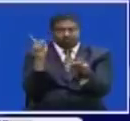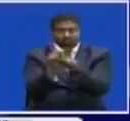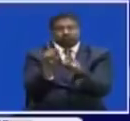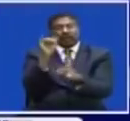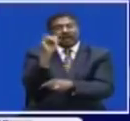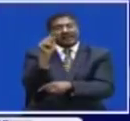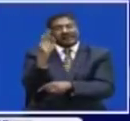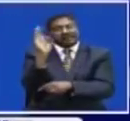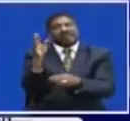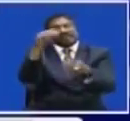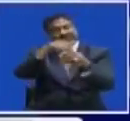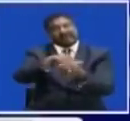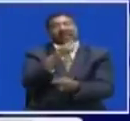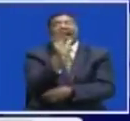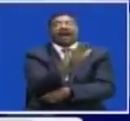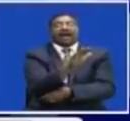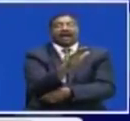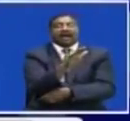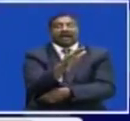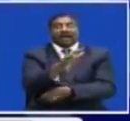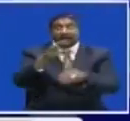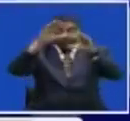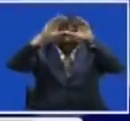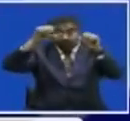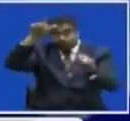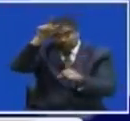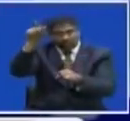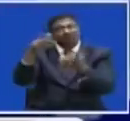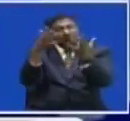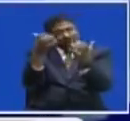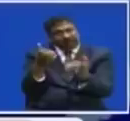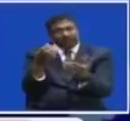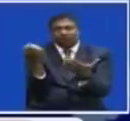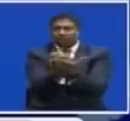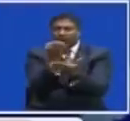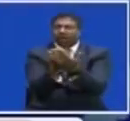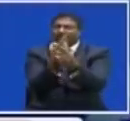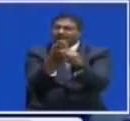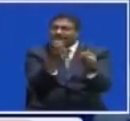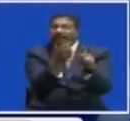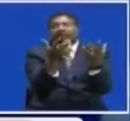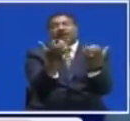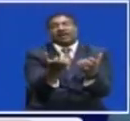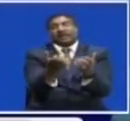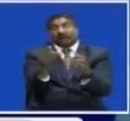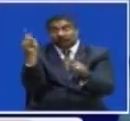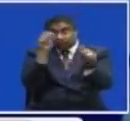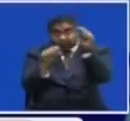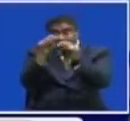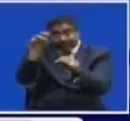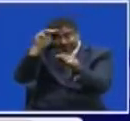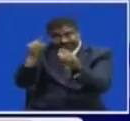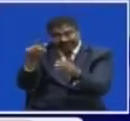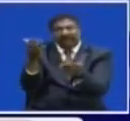ITB Ms. Mukwita said Presidented Galungu In his quest To diversify the economy Recently elevated The tourism